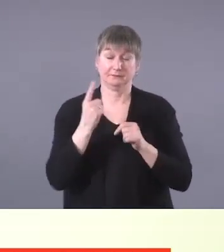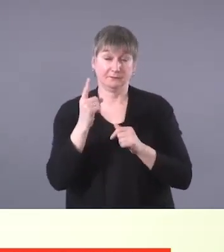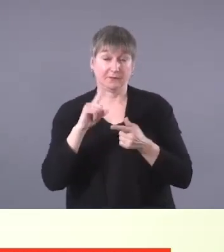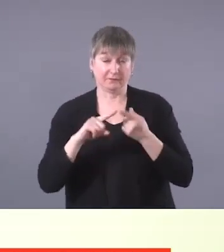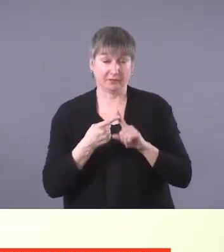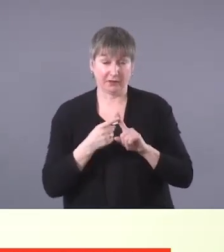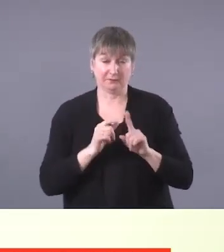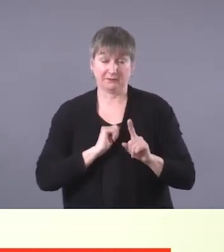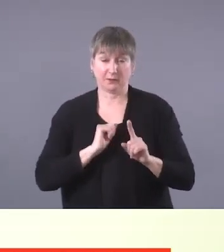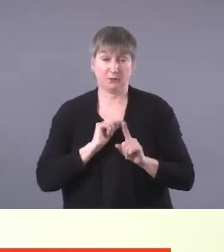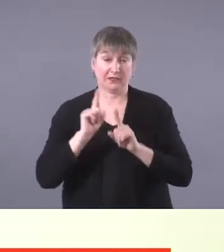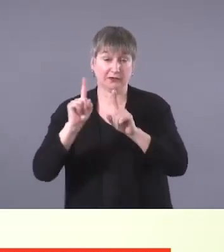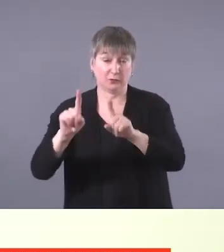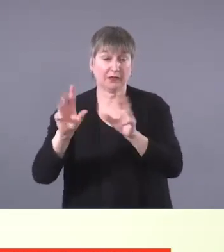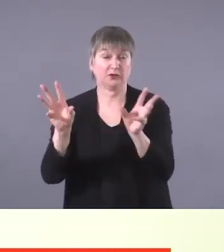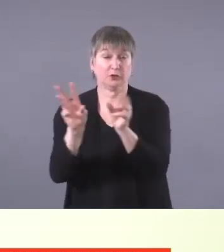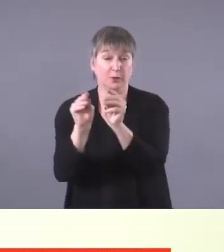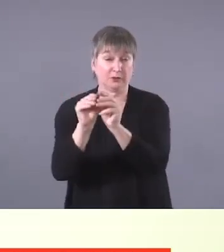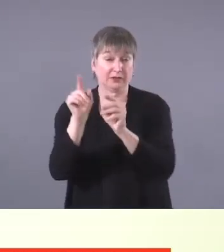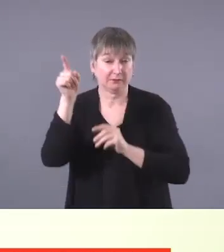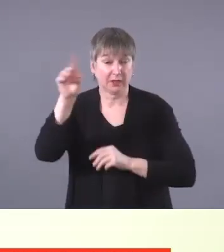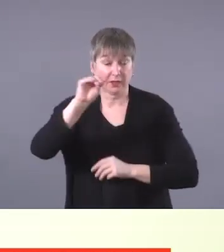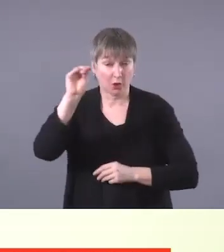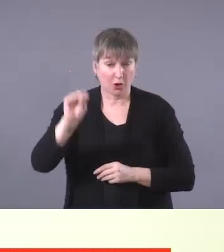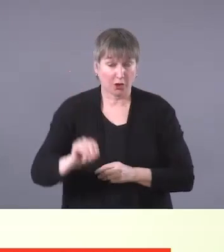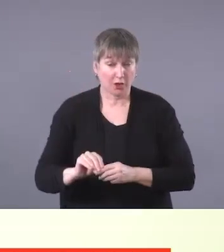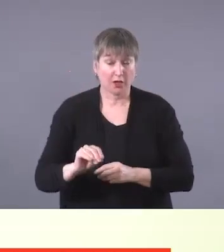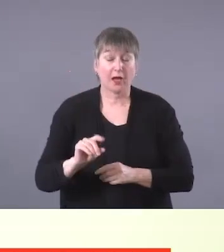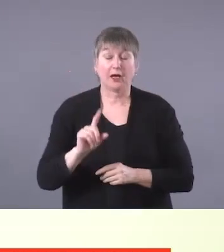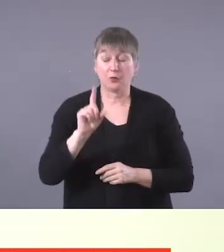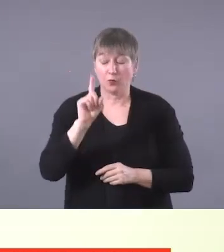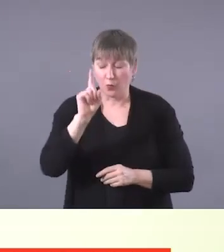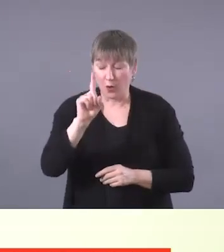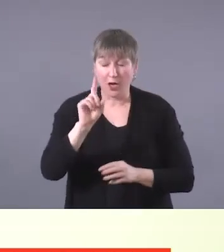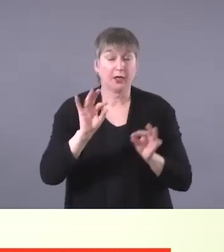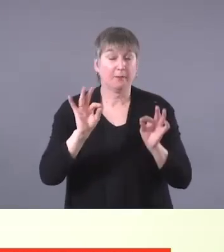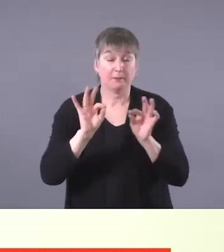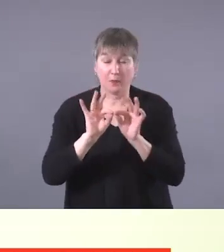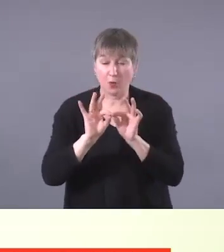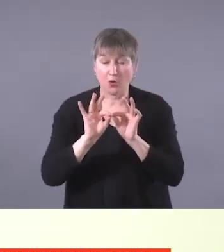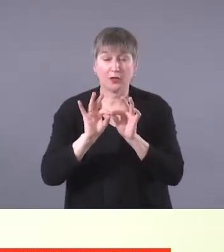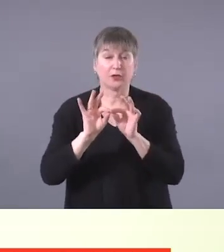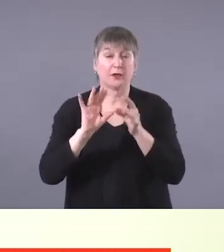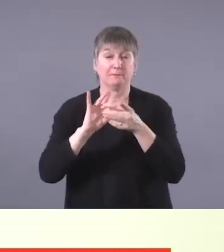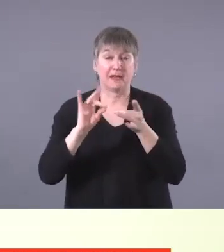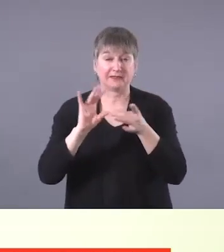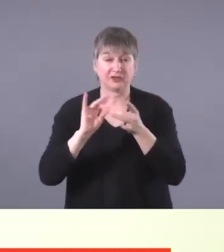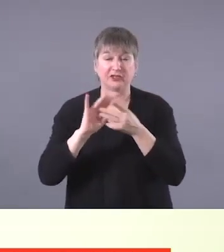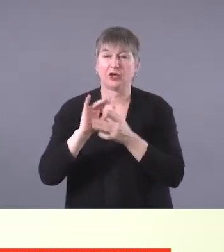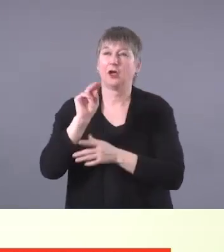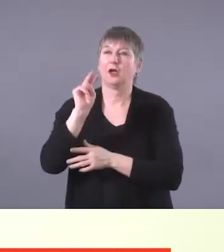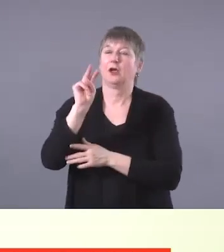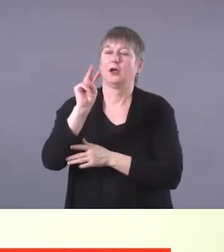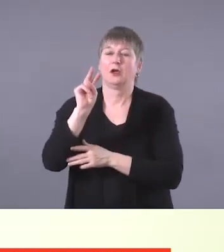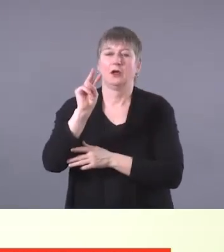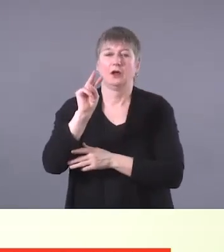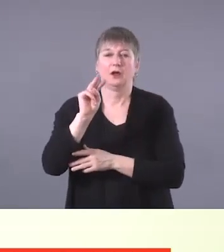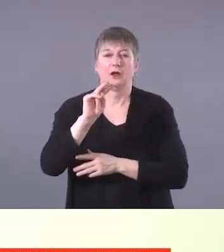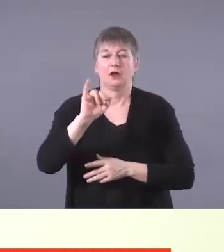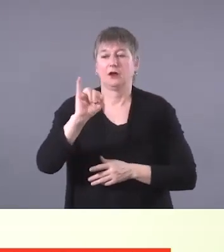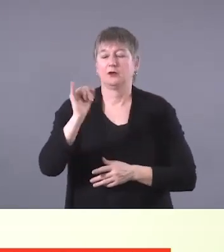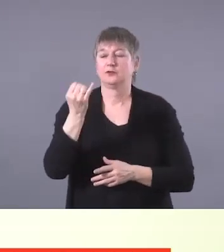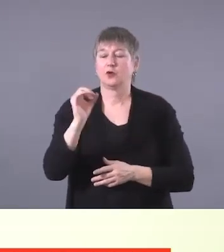a symposium in Ottawa. And one important message she left with was that we should never shorten Jordan's principle